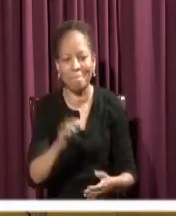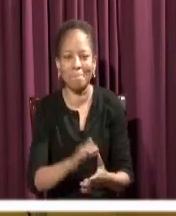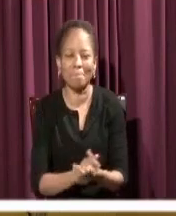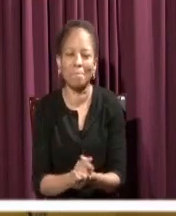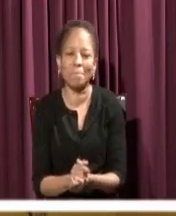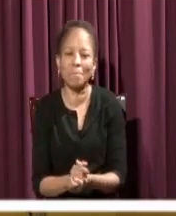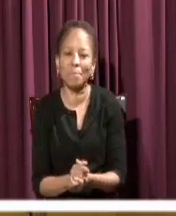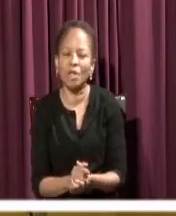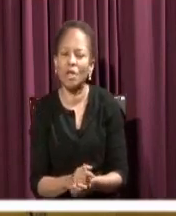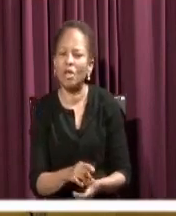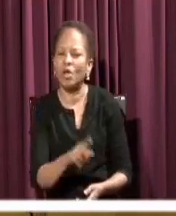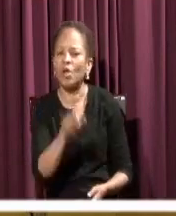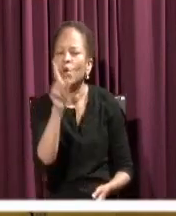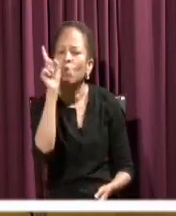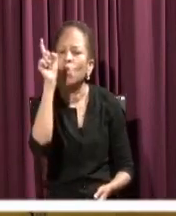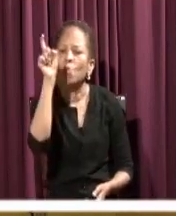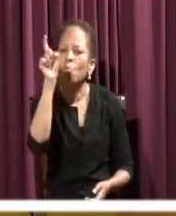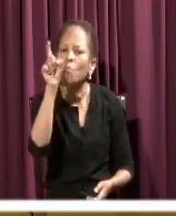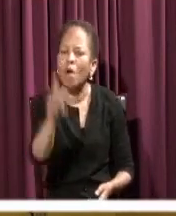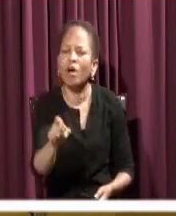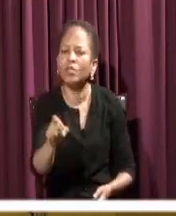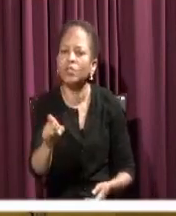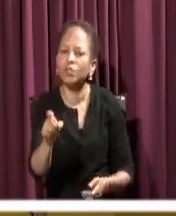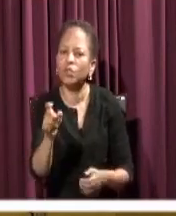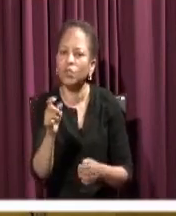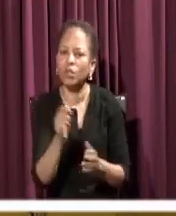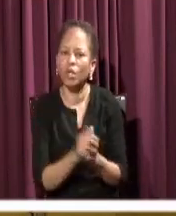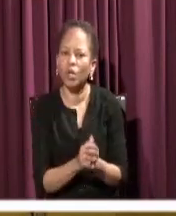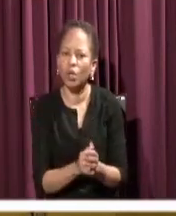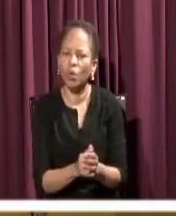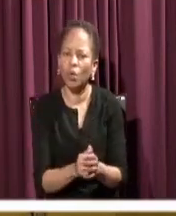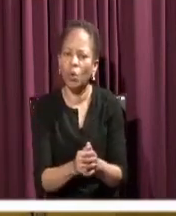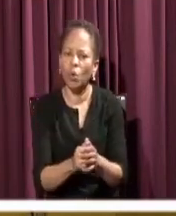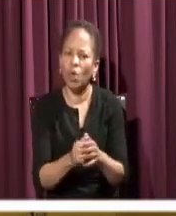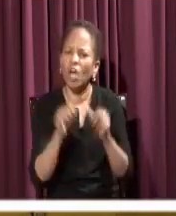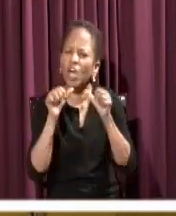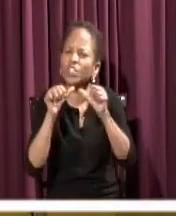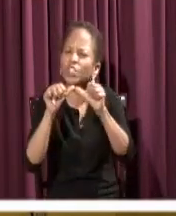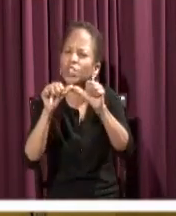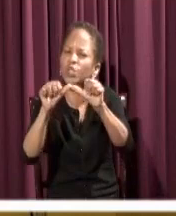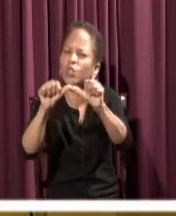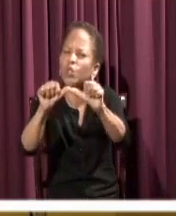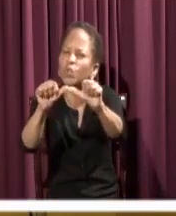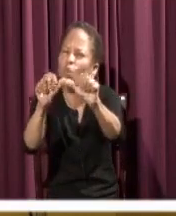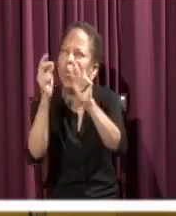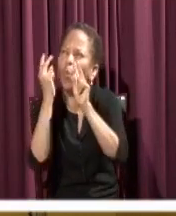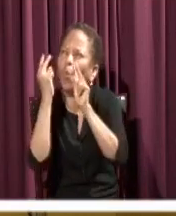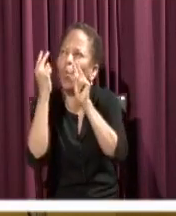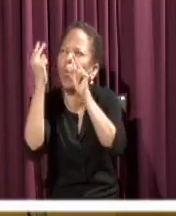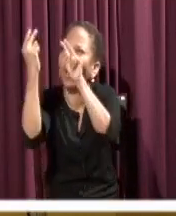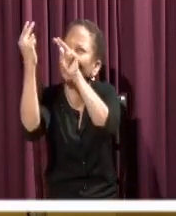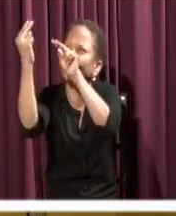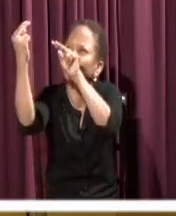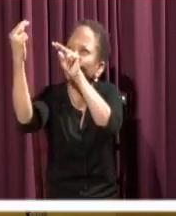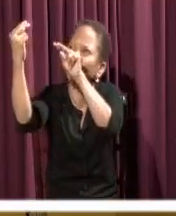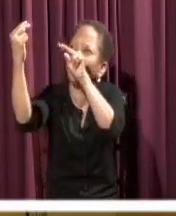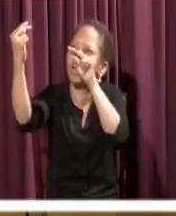to look straight into the eyes of Jesus and do what has been unthinkable.